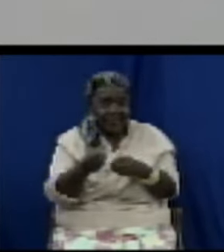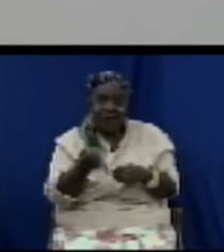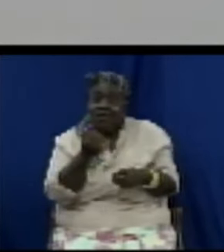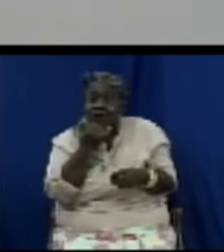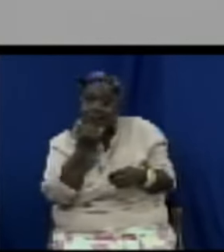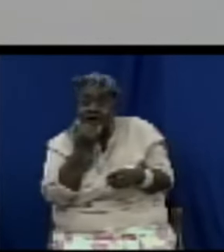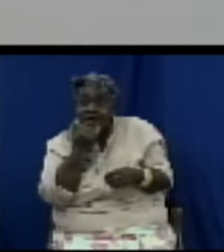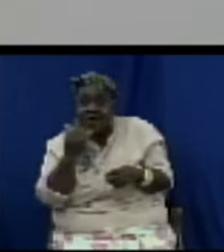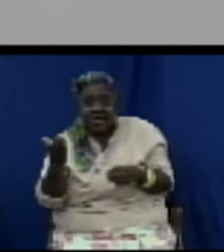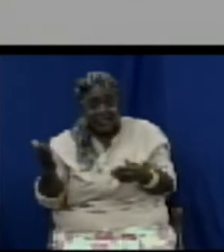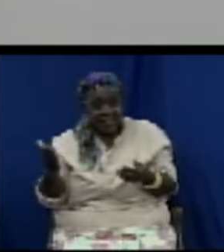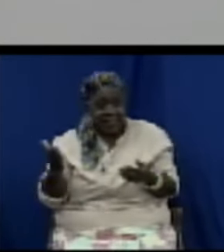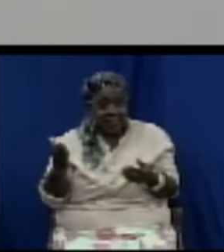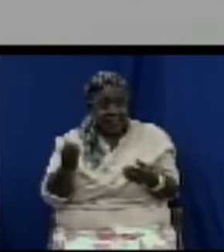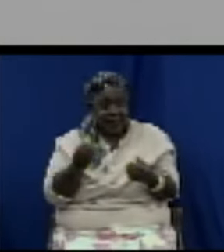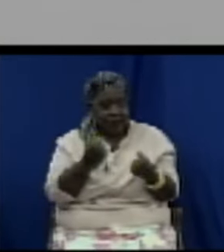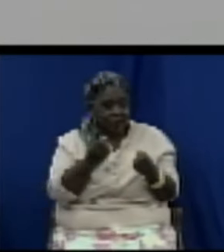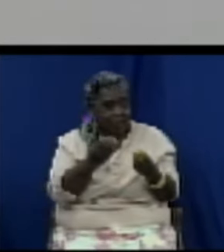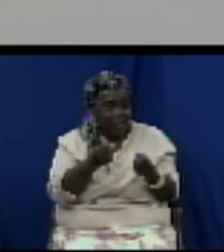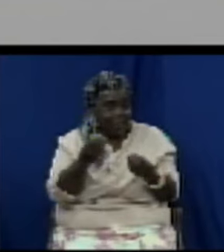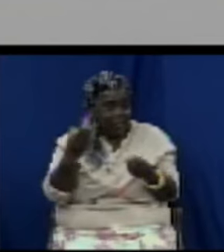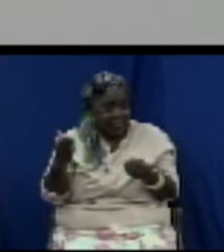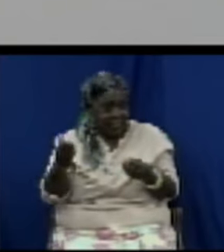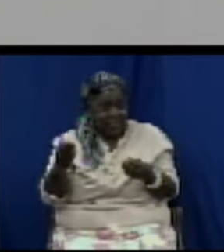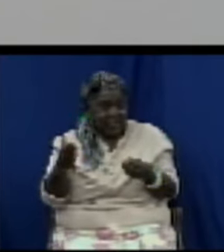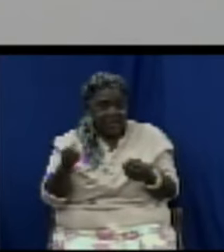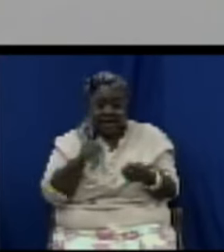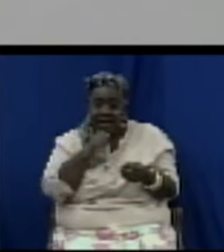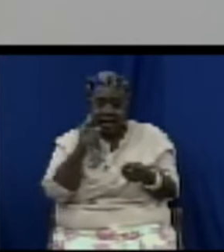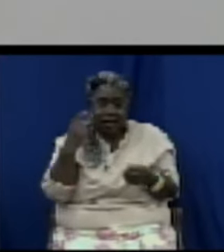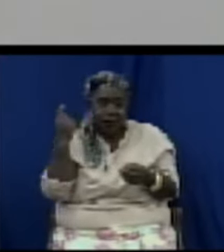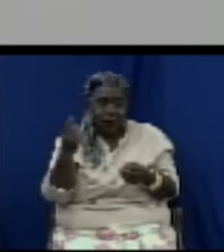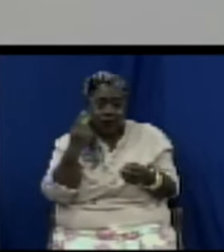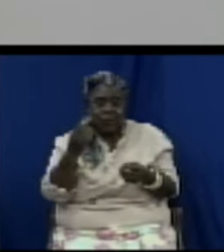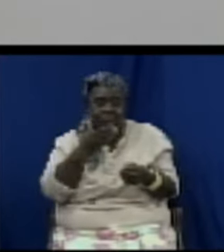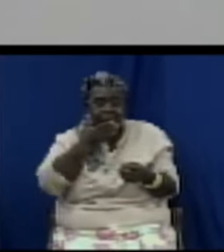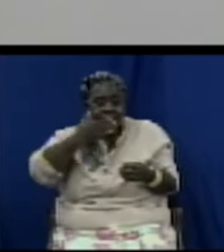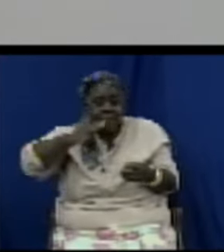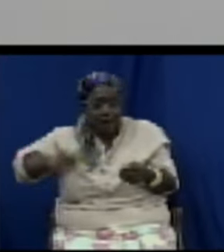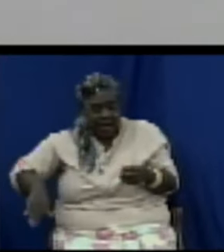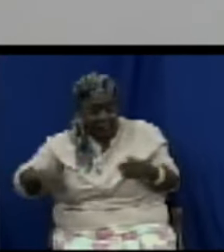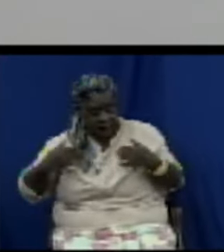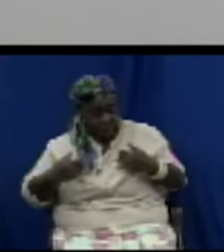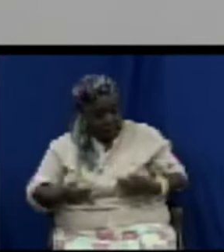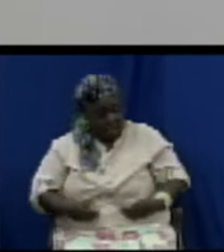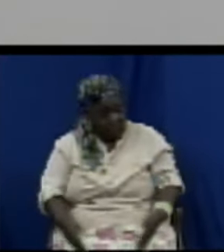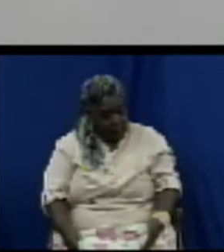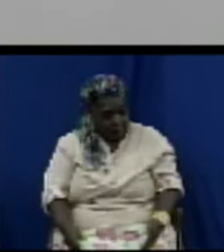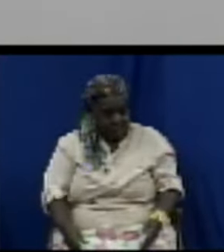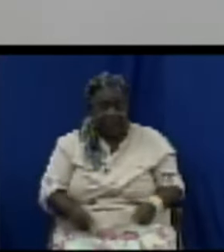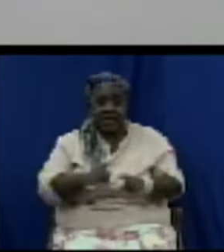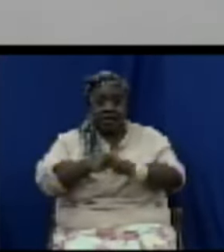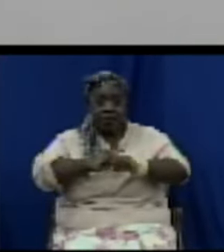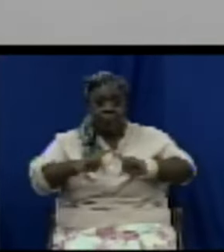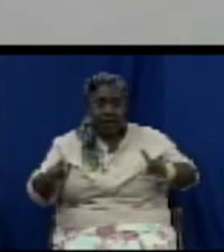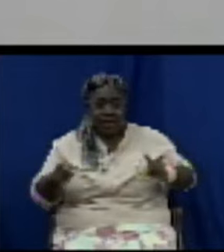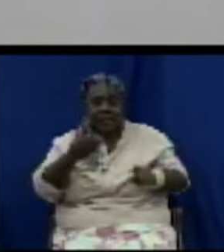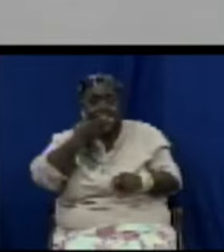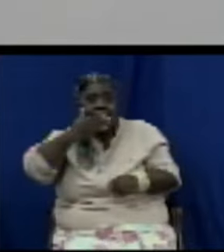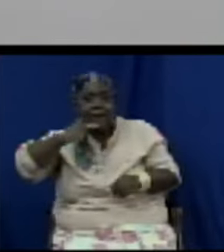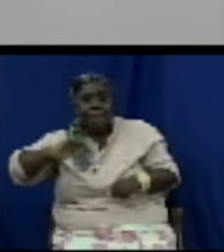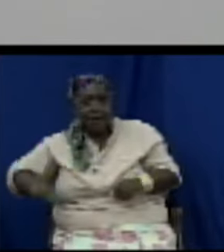a lot of things that are just hazardous to our bodies if we are going to get to the point